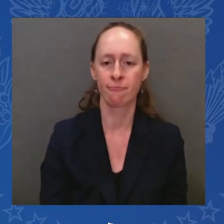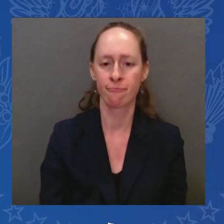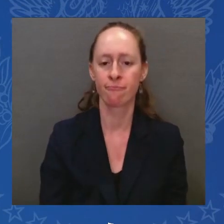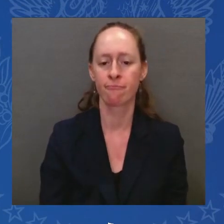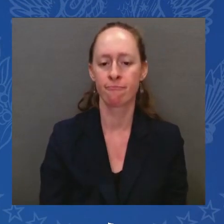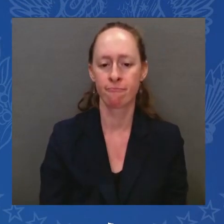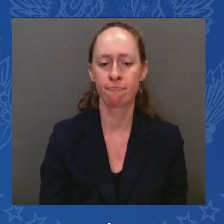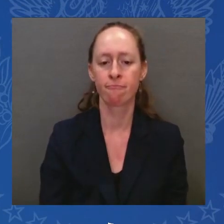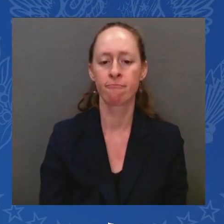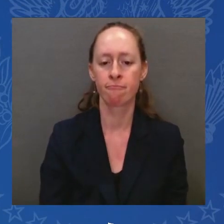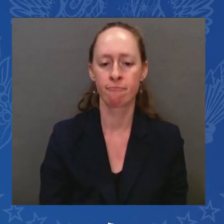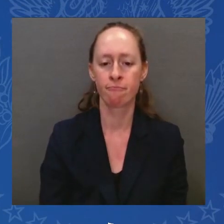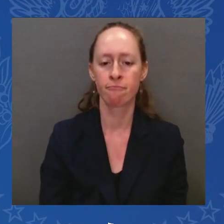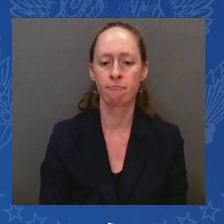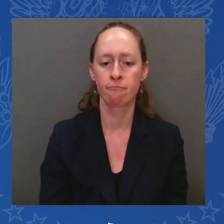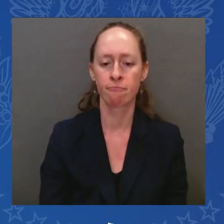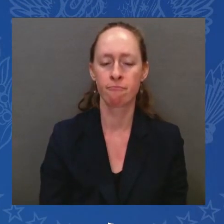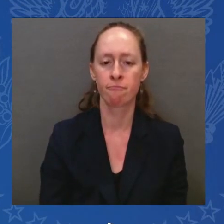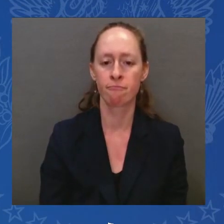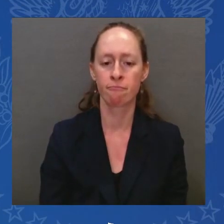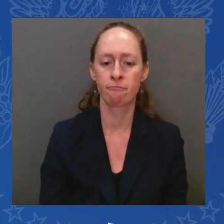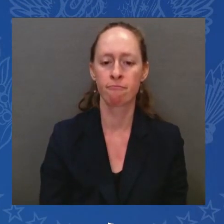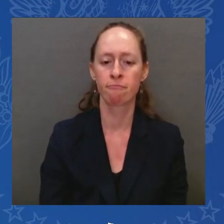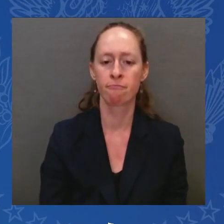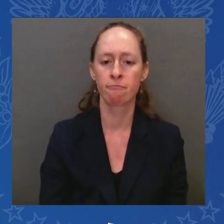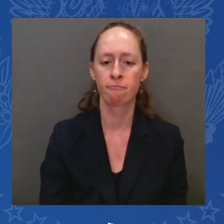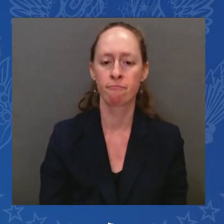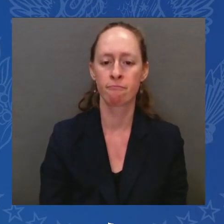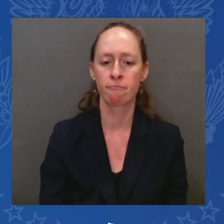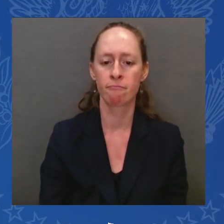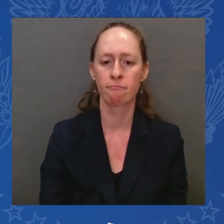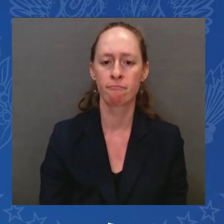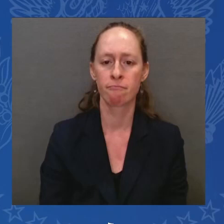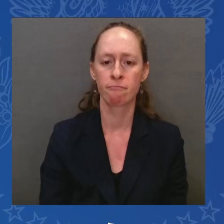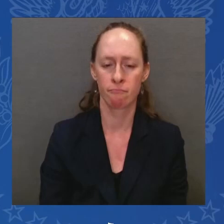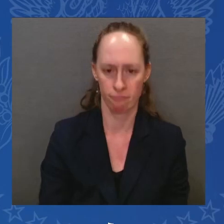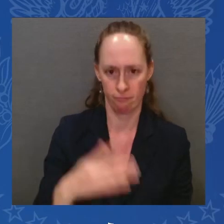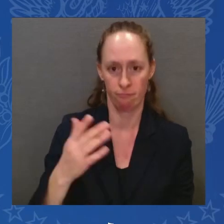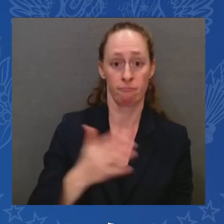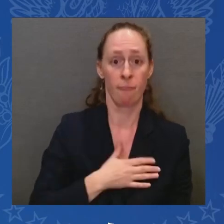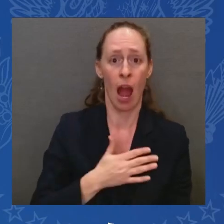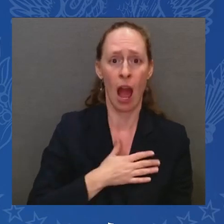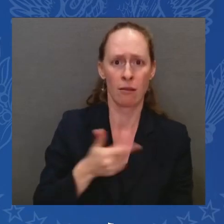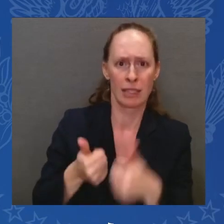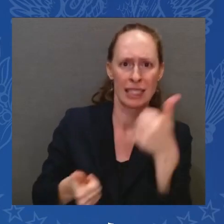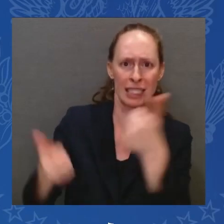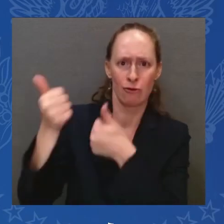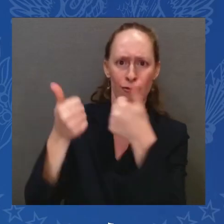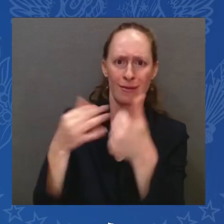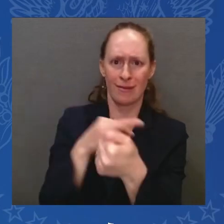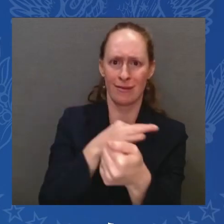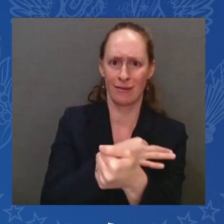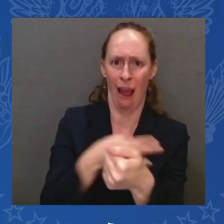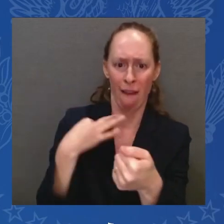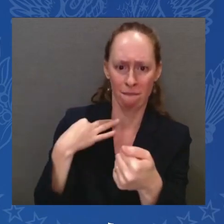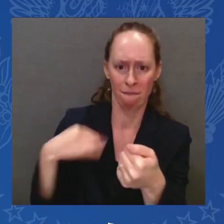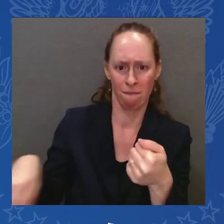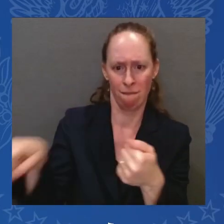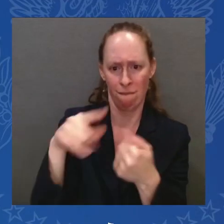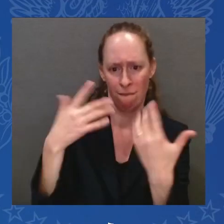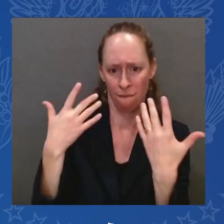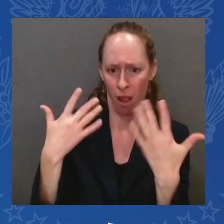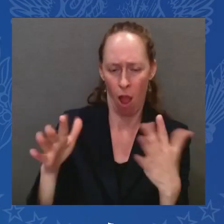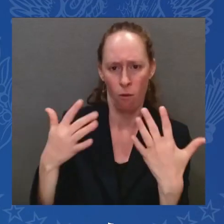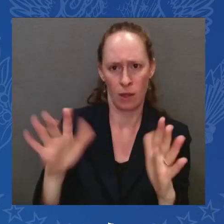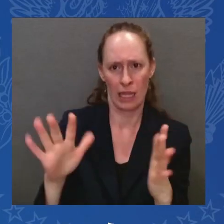I know you're here with my senior staff. You all represent a voice that America has to hear. America is not, can't be silent.